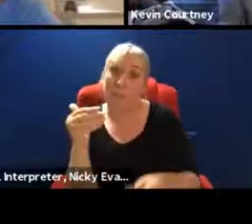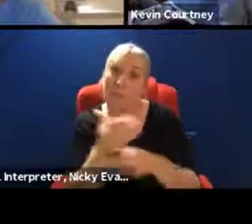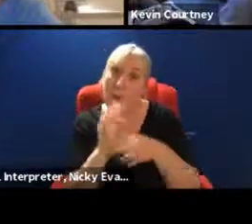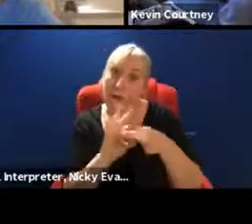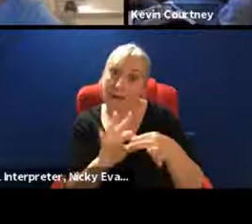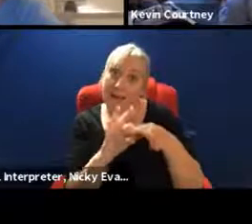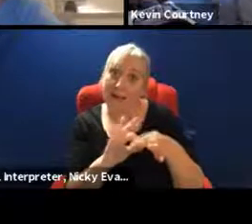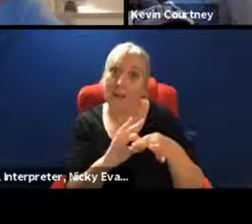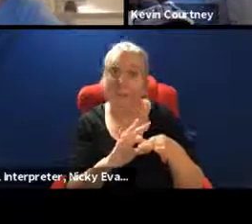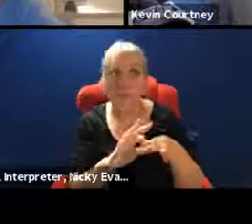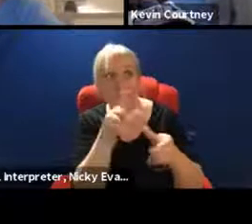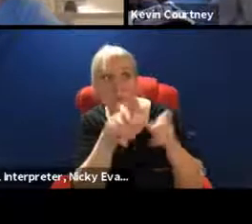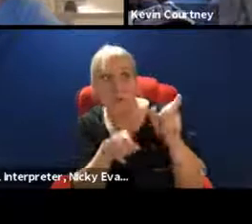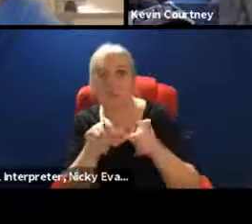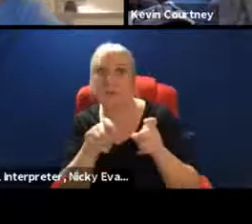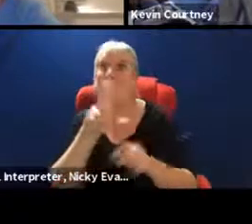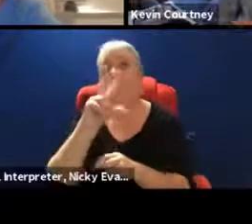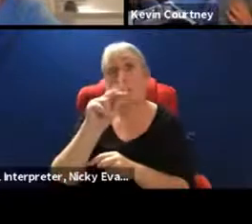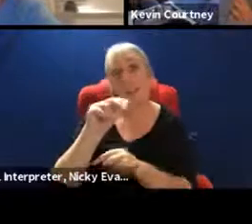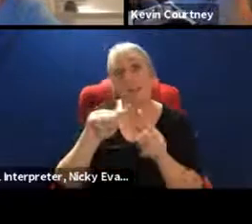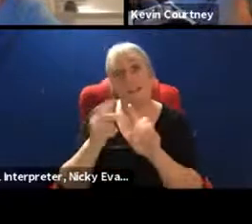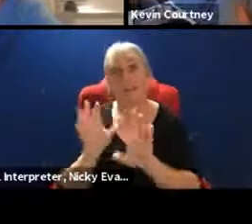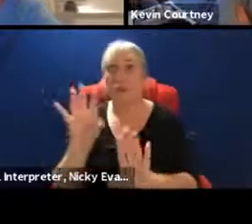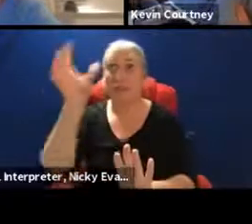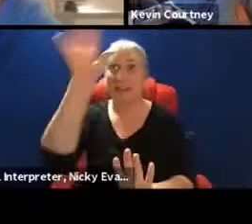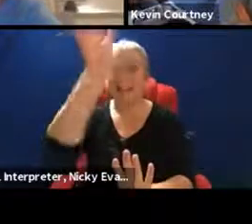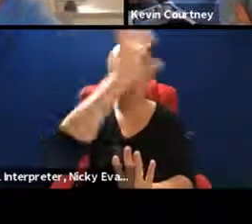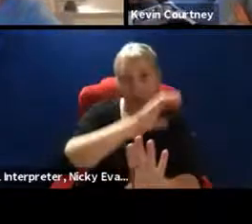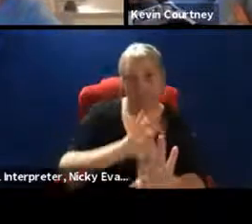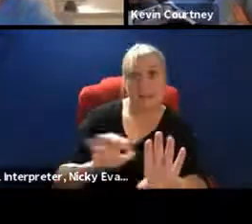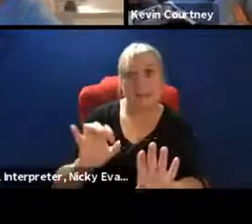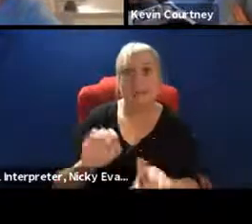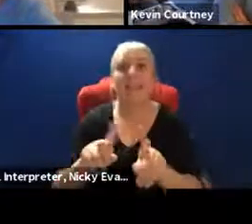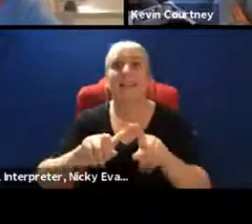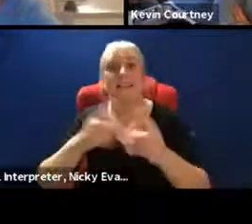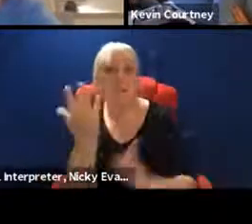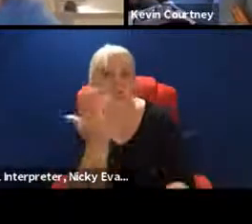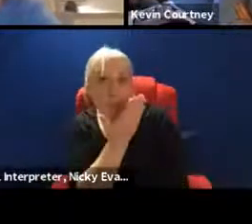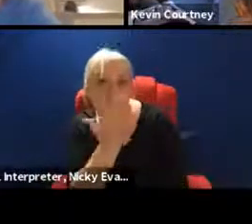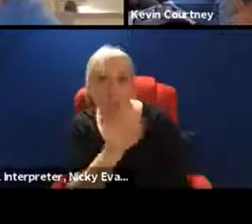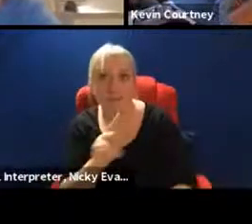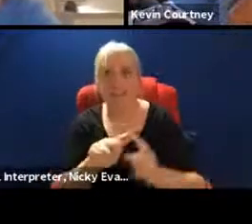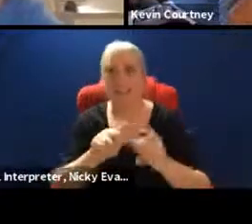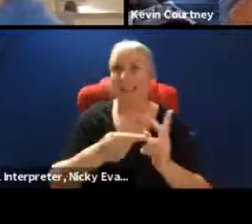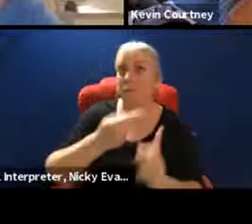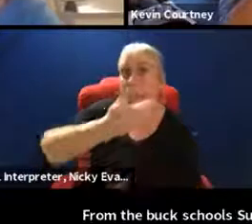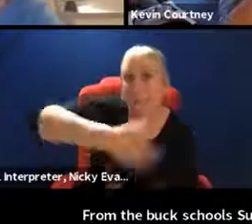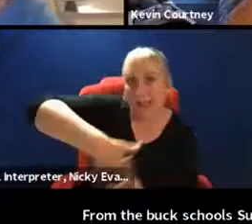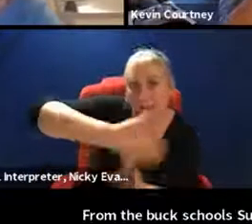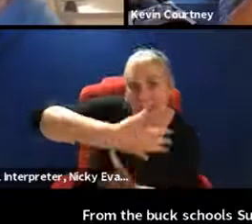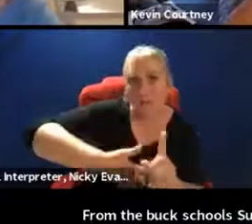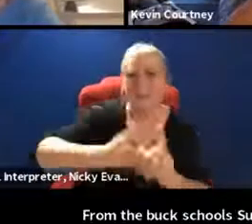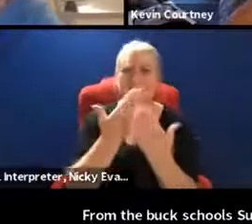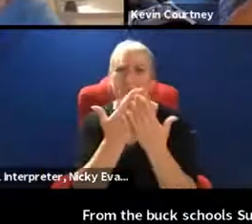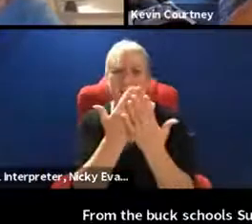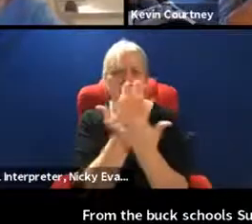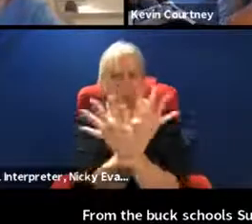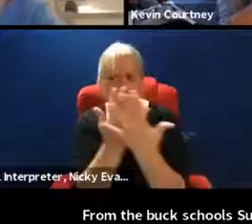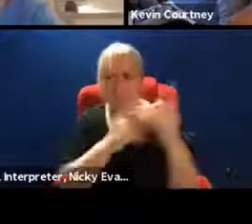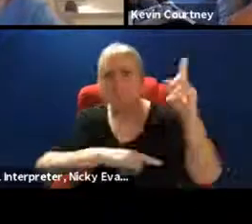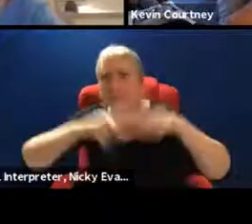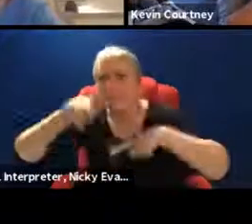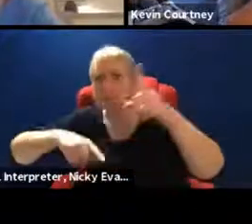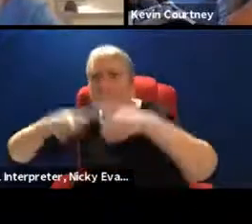12 different regions or different schools, different backgrounds. As she said, studying all different things, different